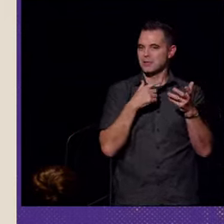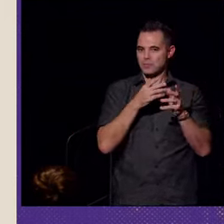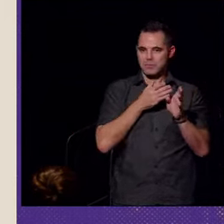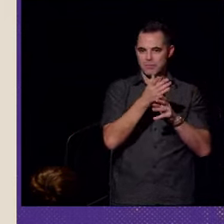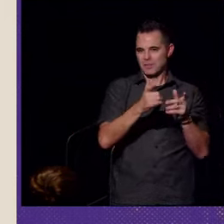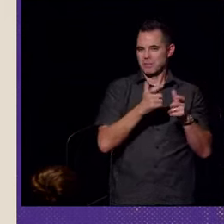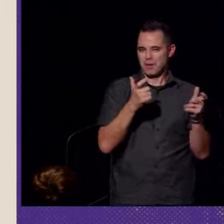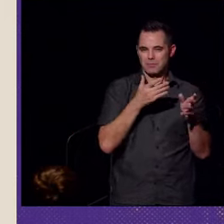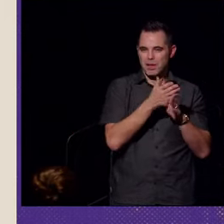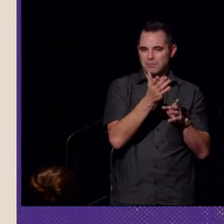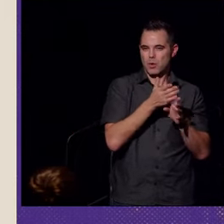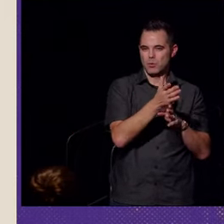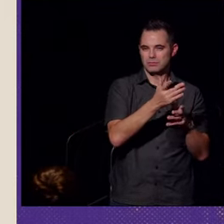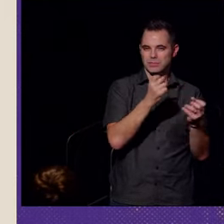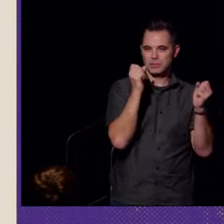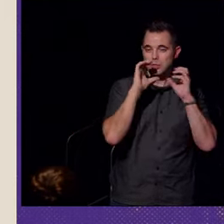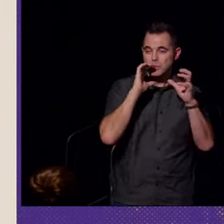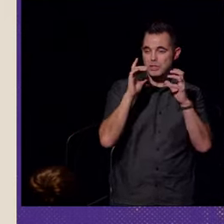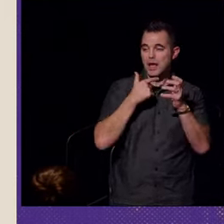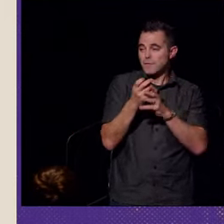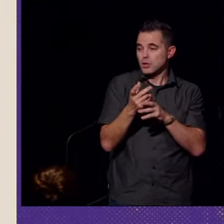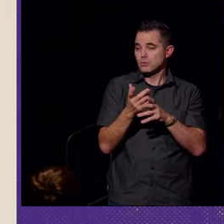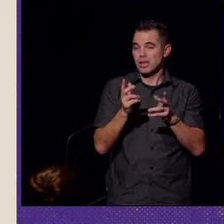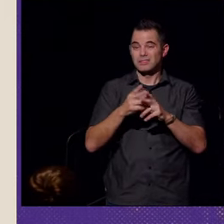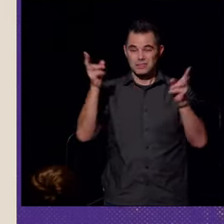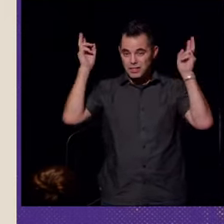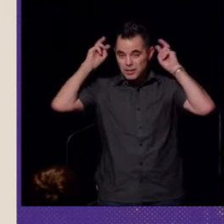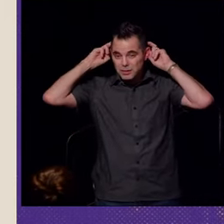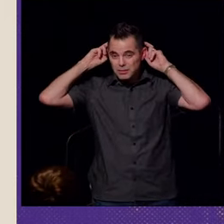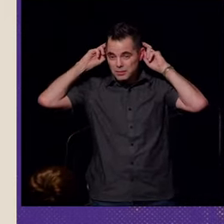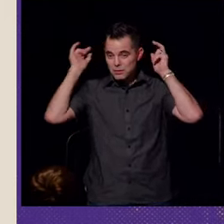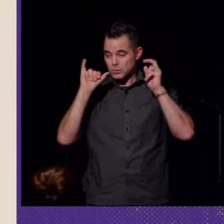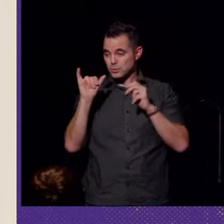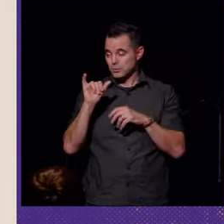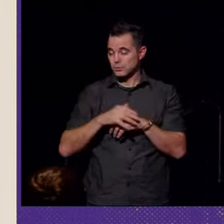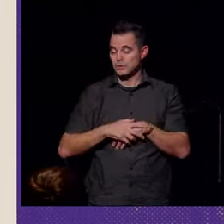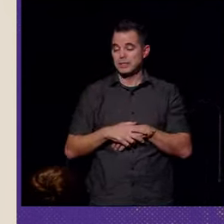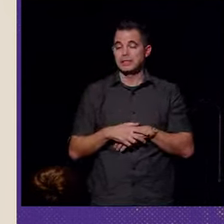communication. And a few even got fitted with cochlear implants.